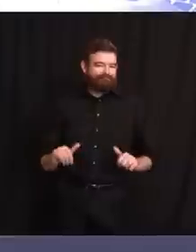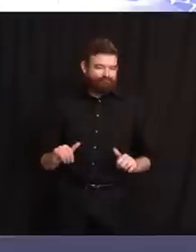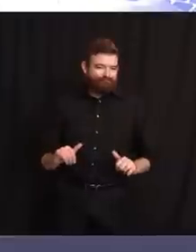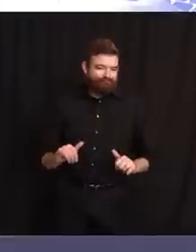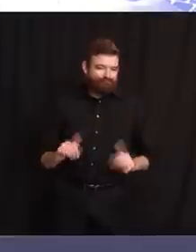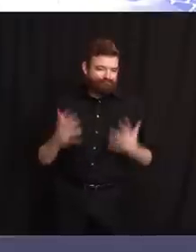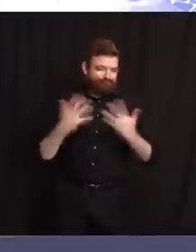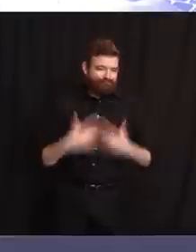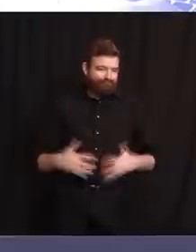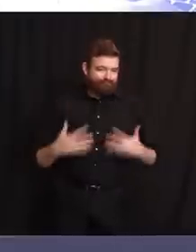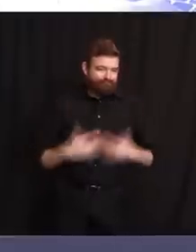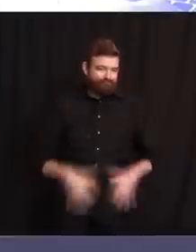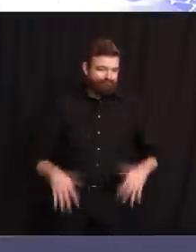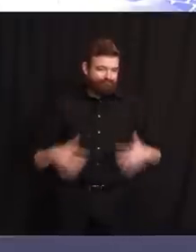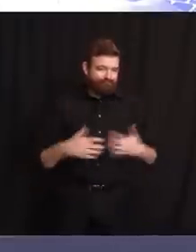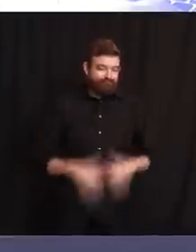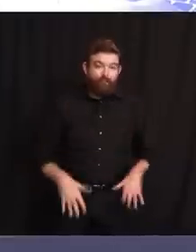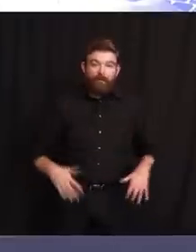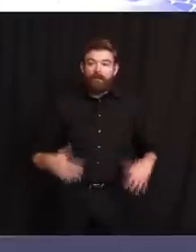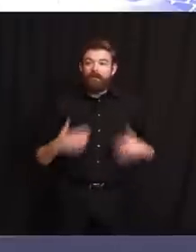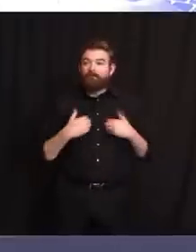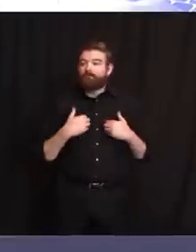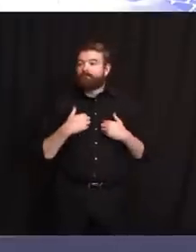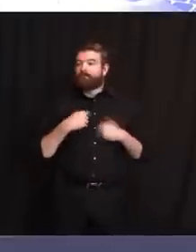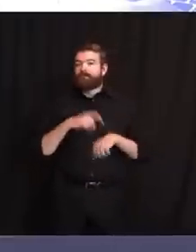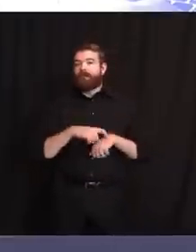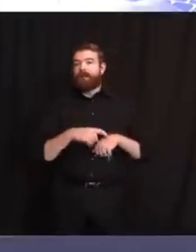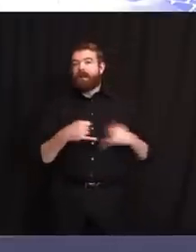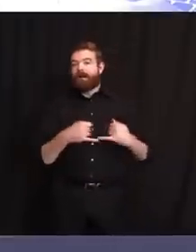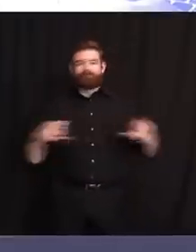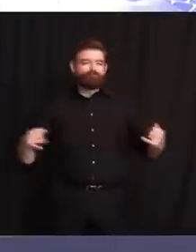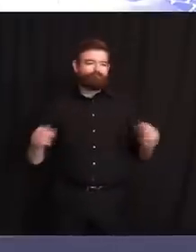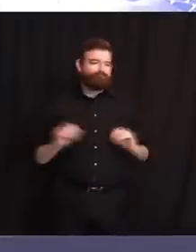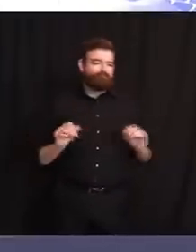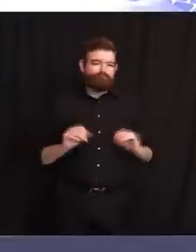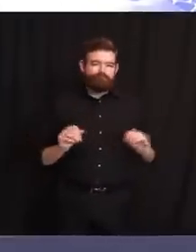time frame, but it is something that we are fast moving towards.